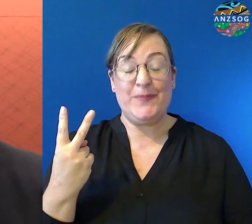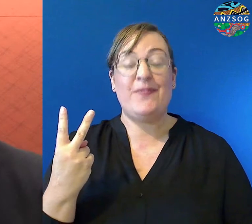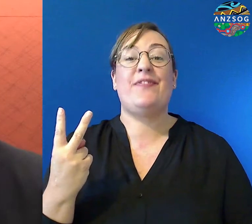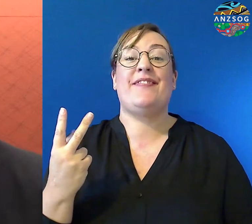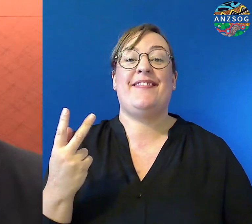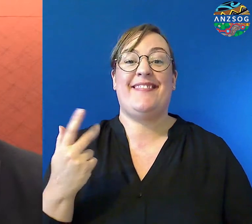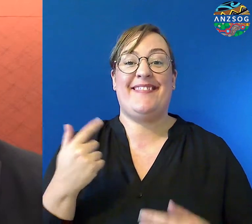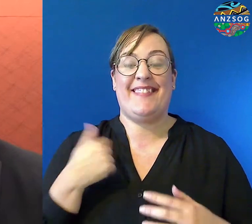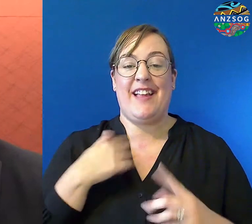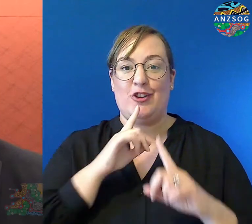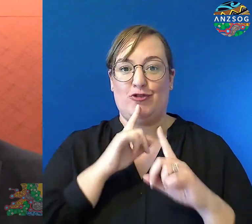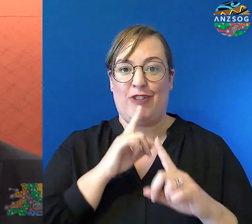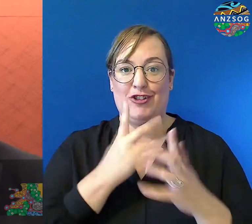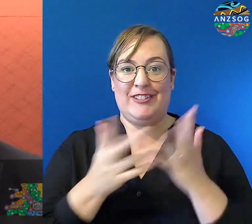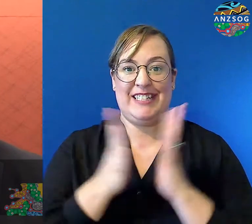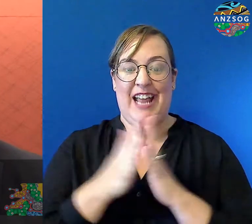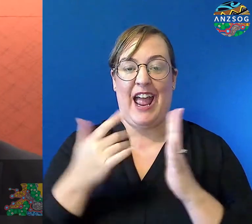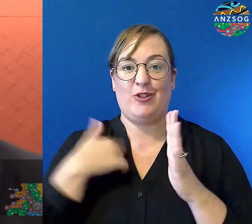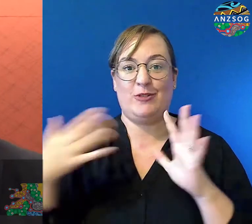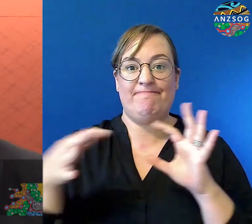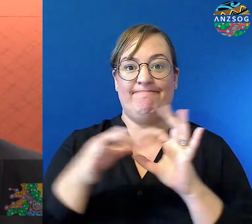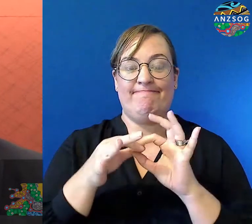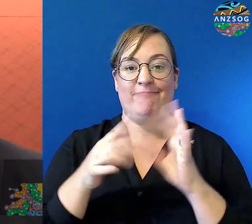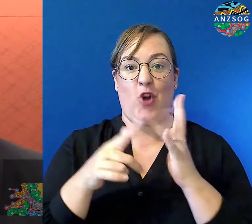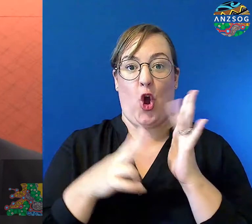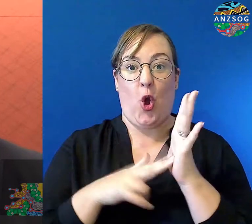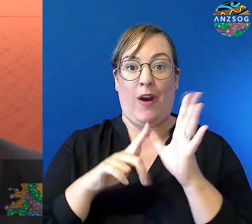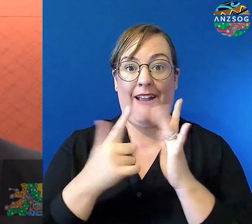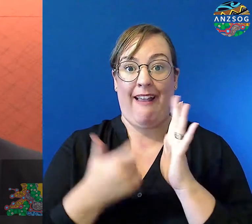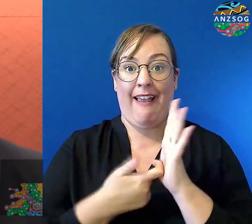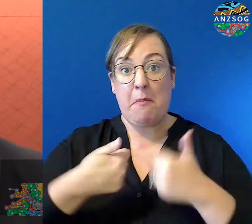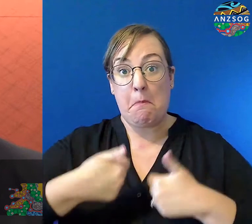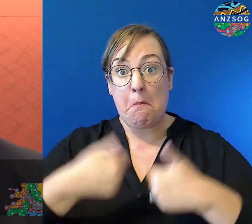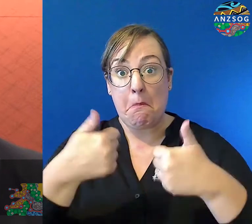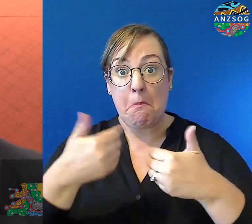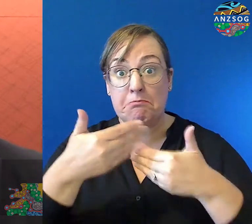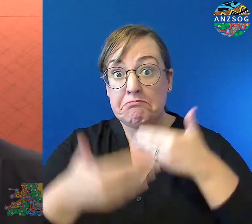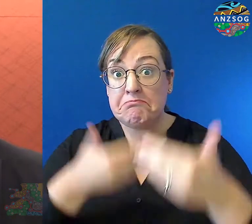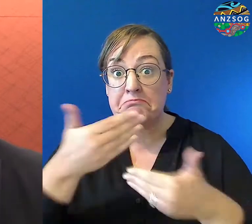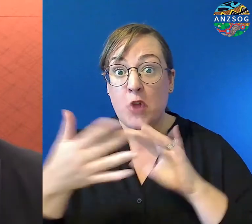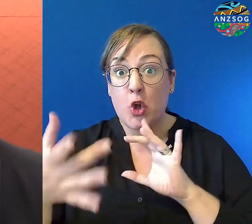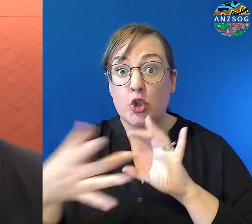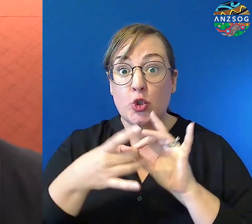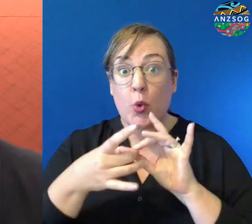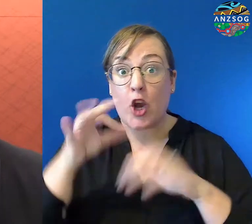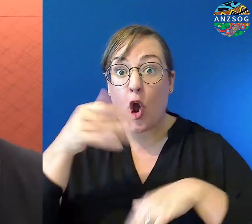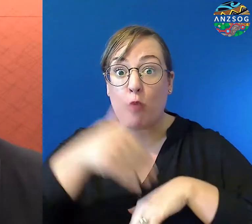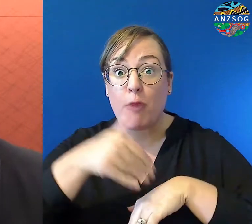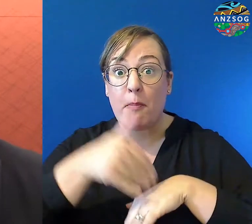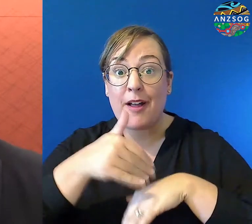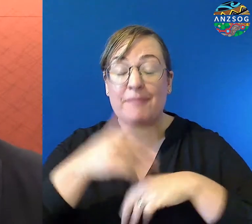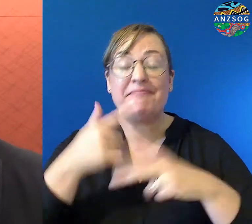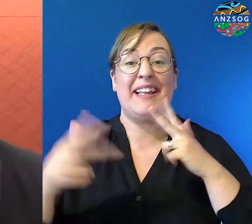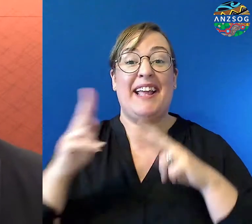navigate on air seem to be going so far so good if you've come back and have